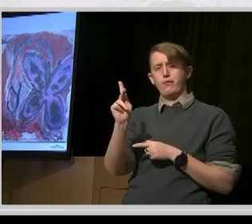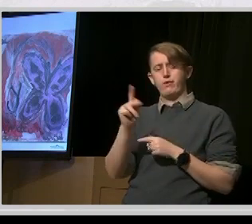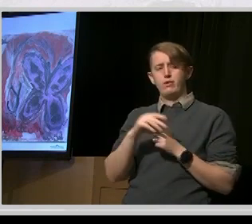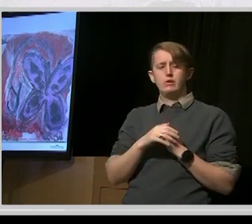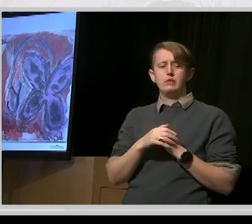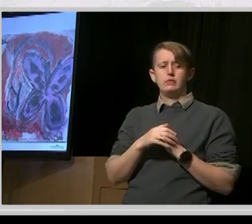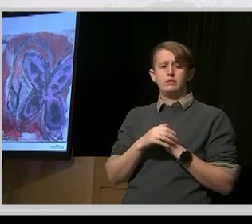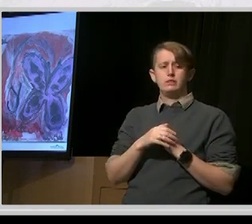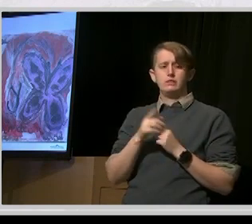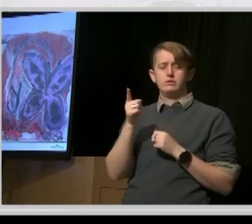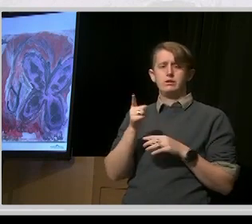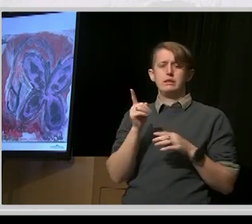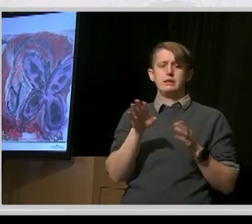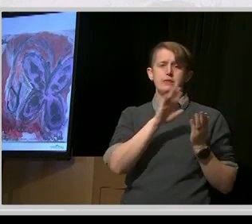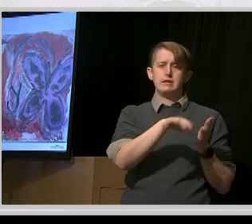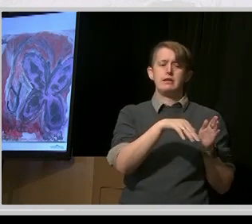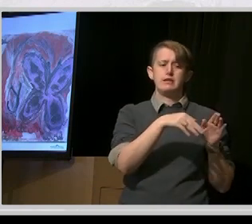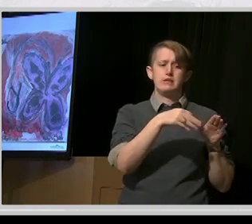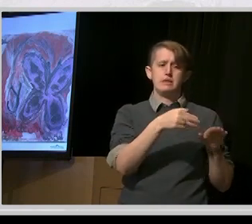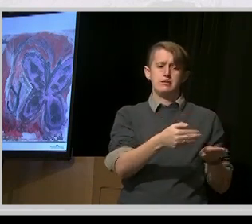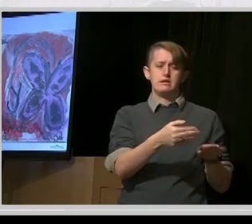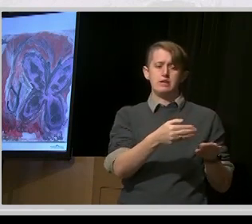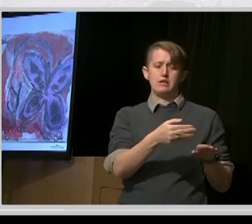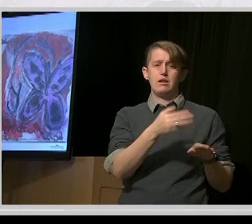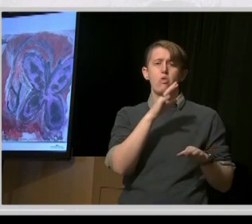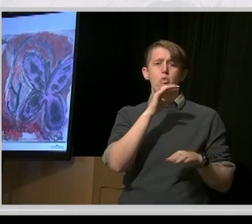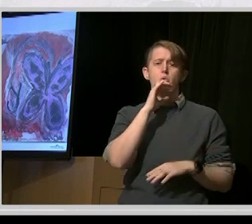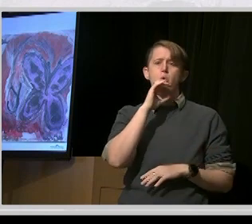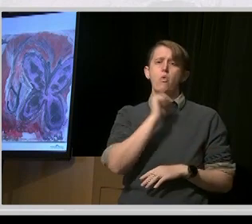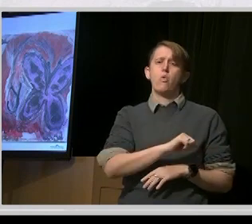in the old children's training center,